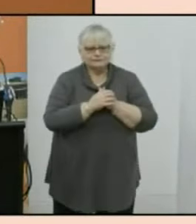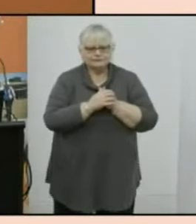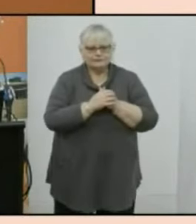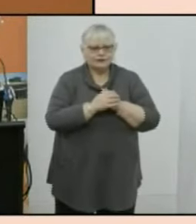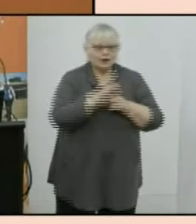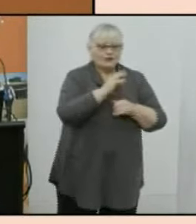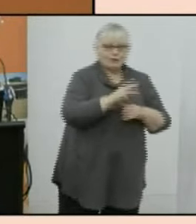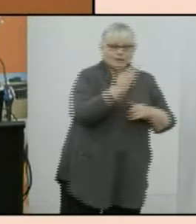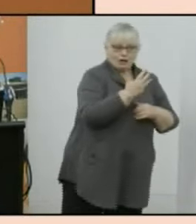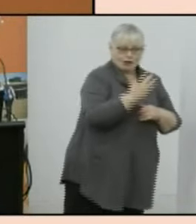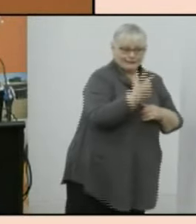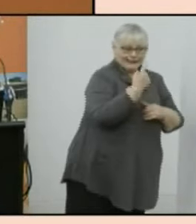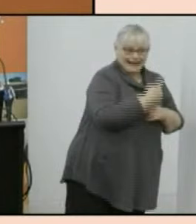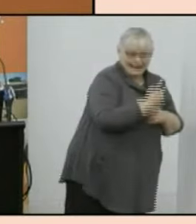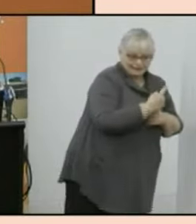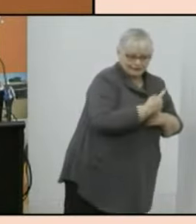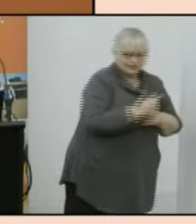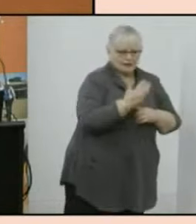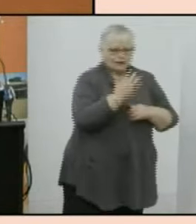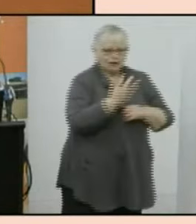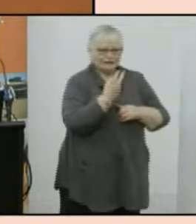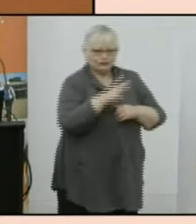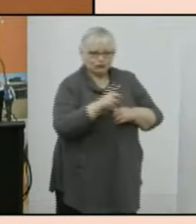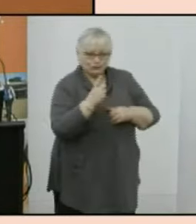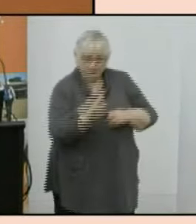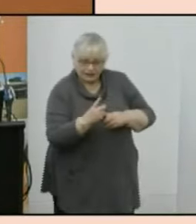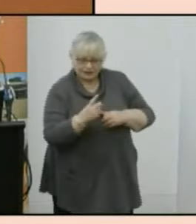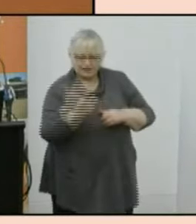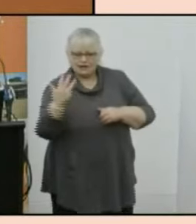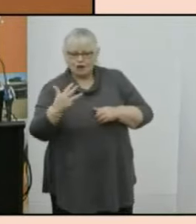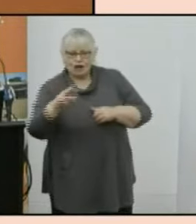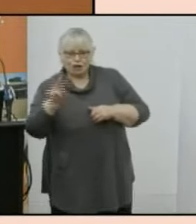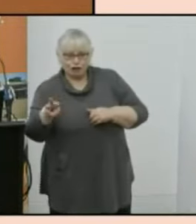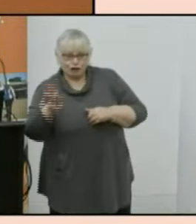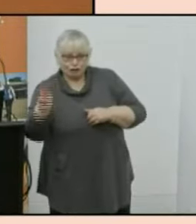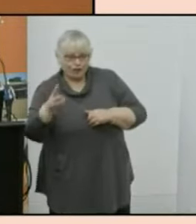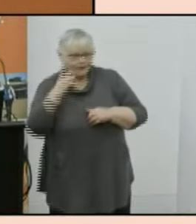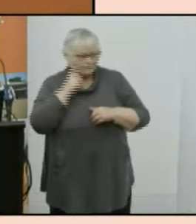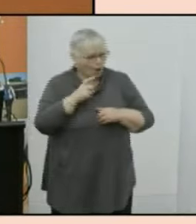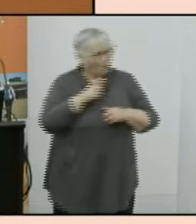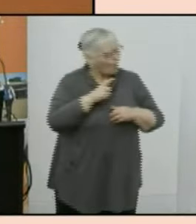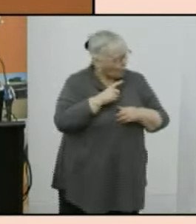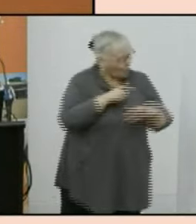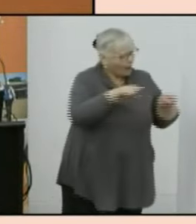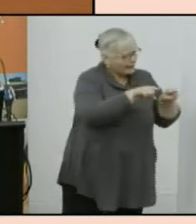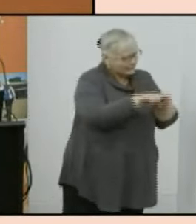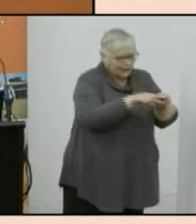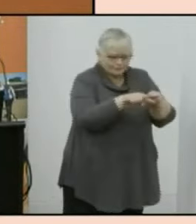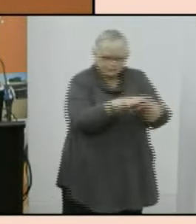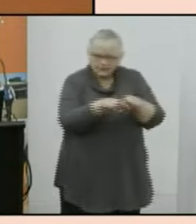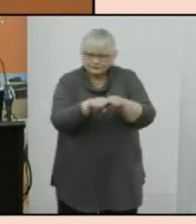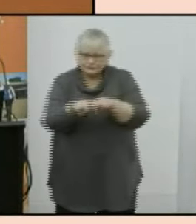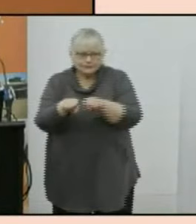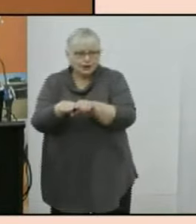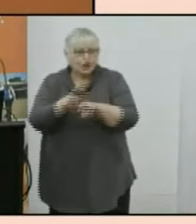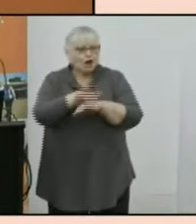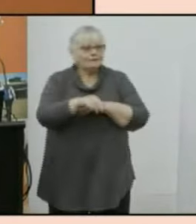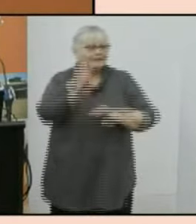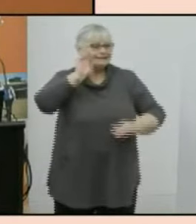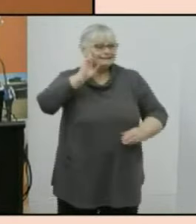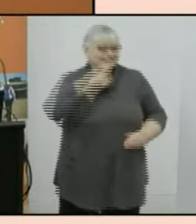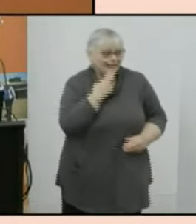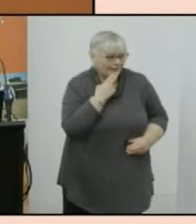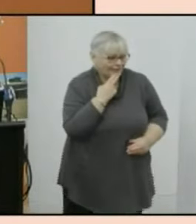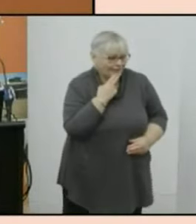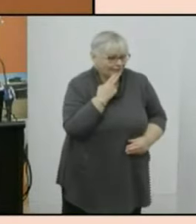1911 1921 and 1933 census found a curious pattern in the data of deaf mutism as it